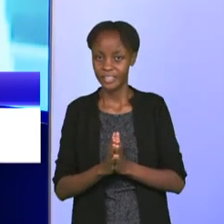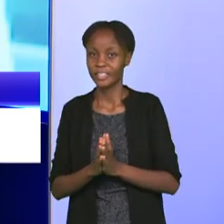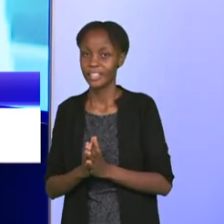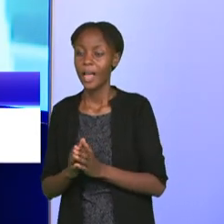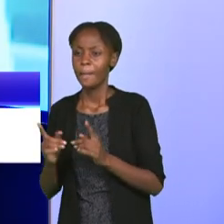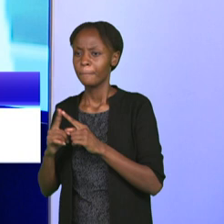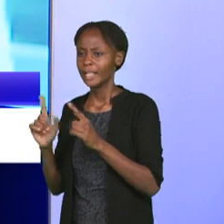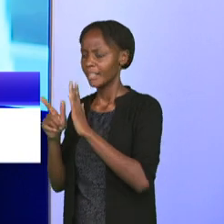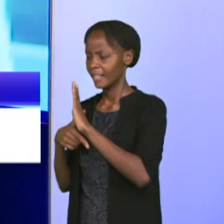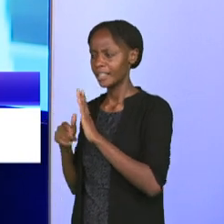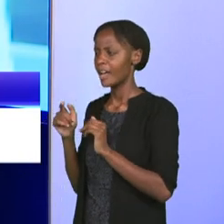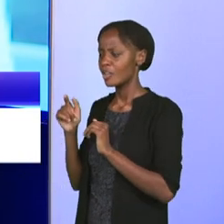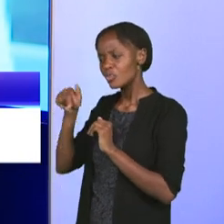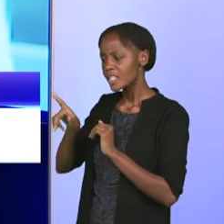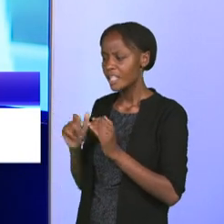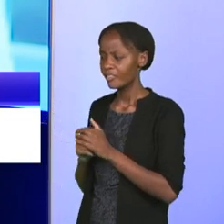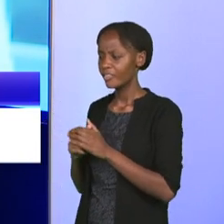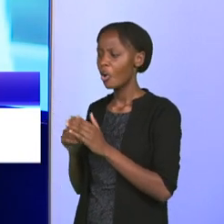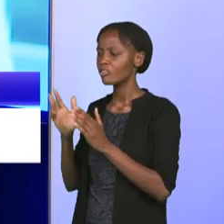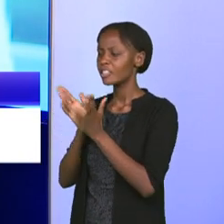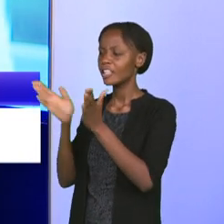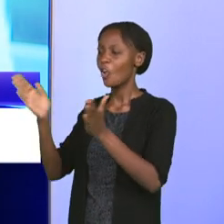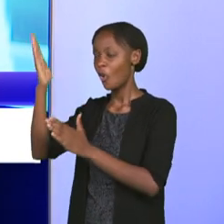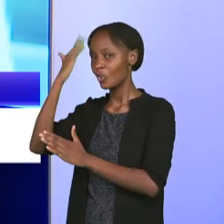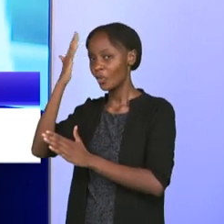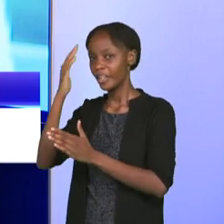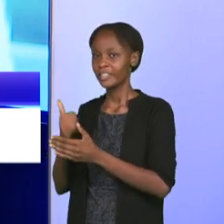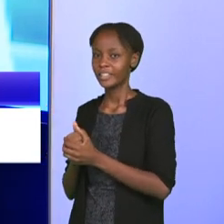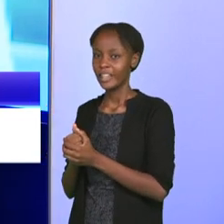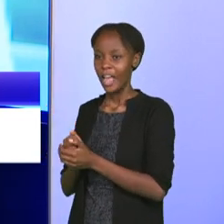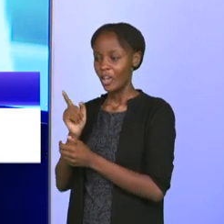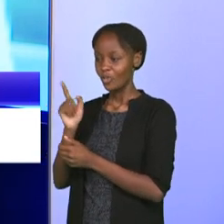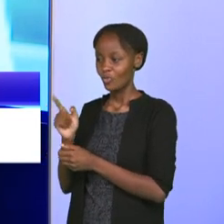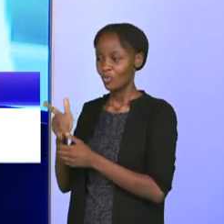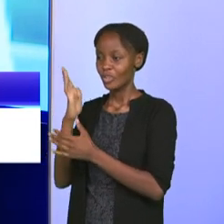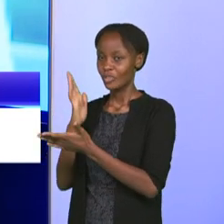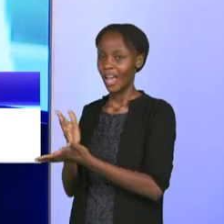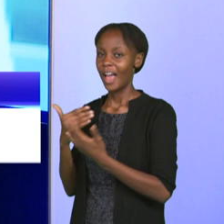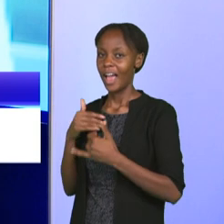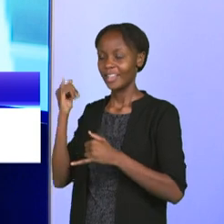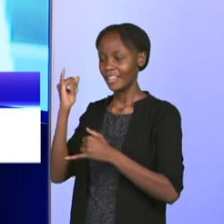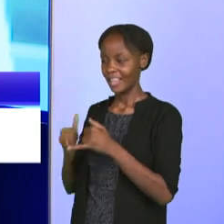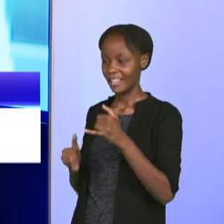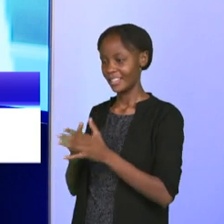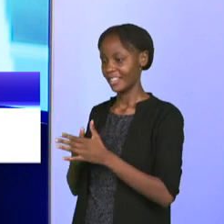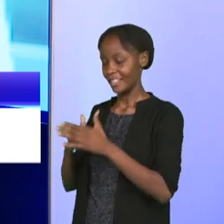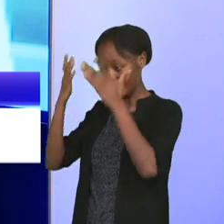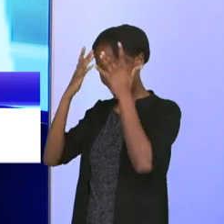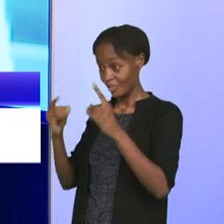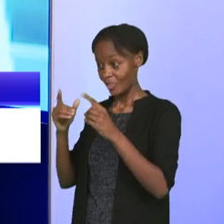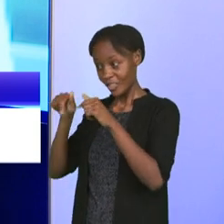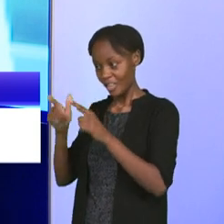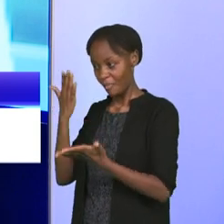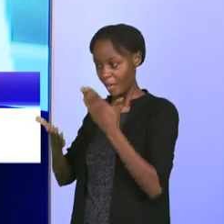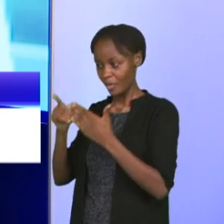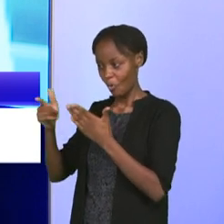talking about now your general knowledge and how you make the final decision, I want to put in a situation whereby you are in the